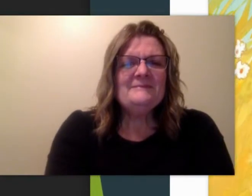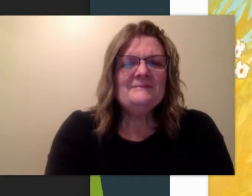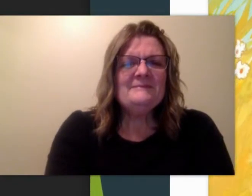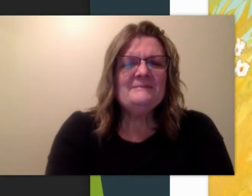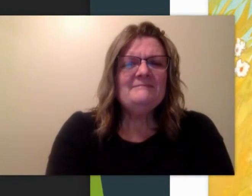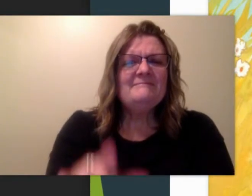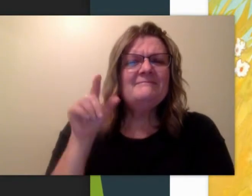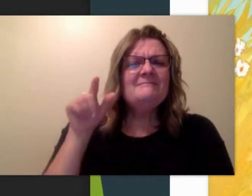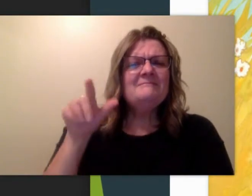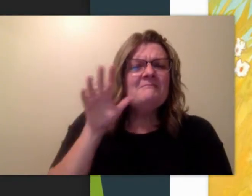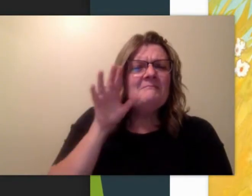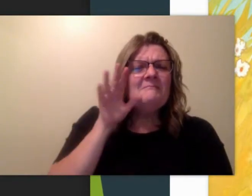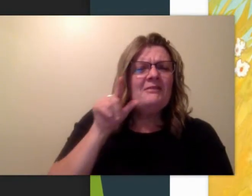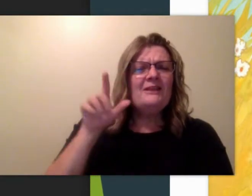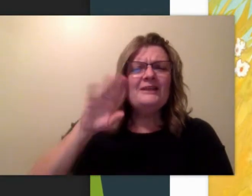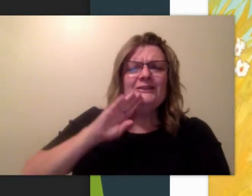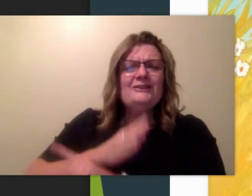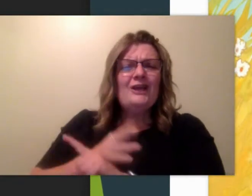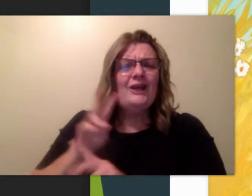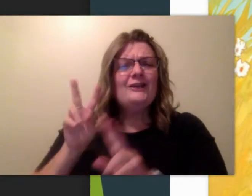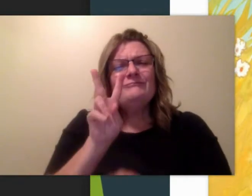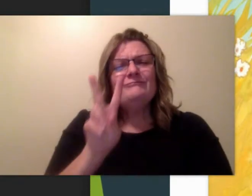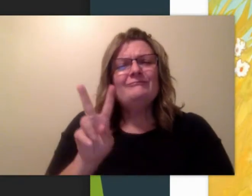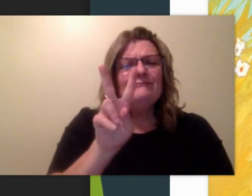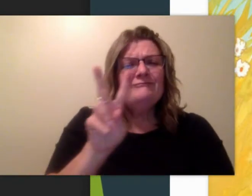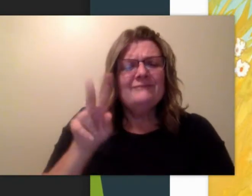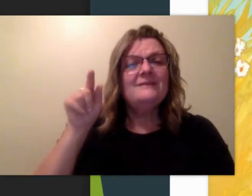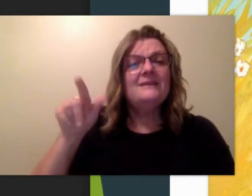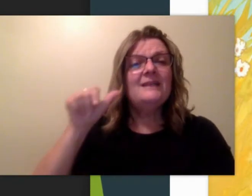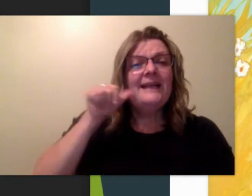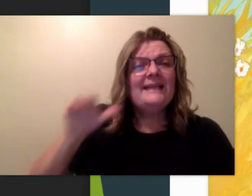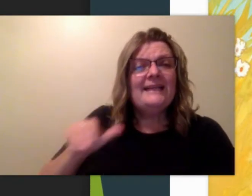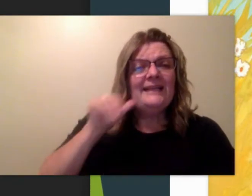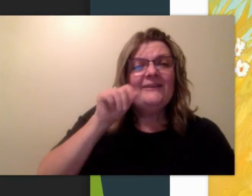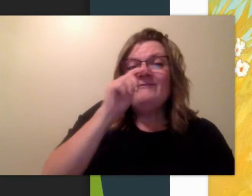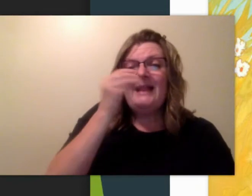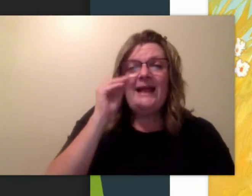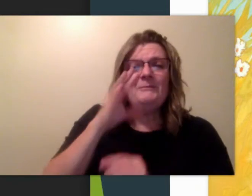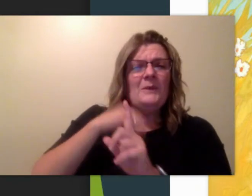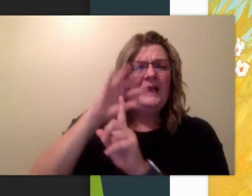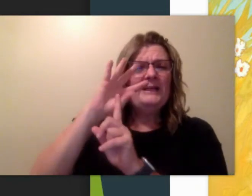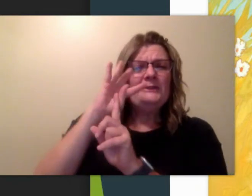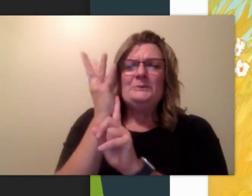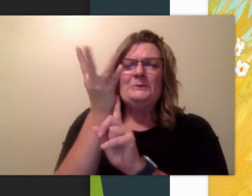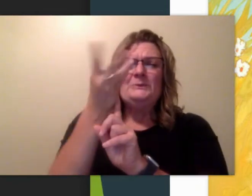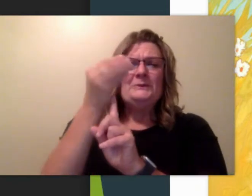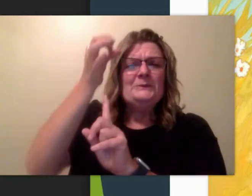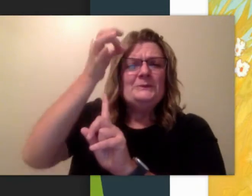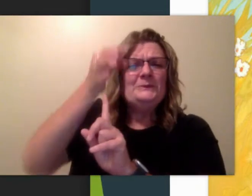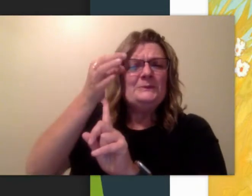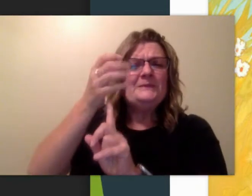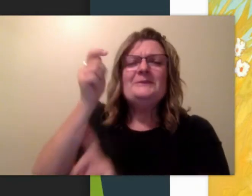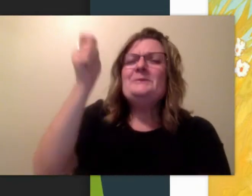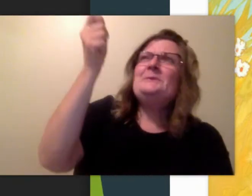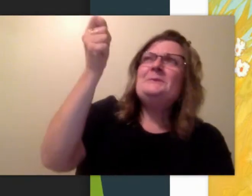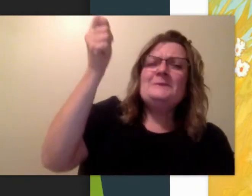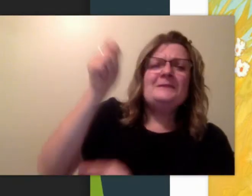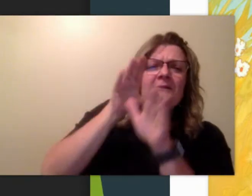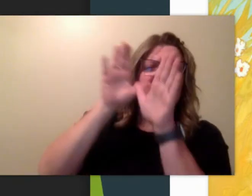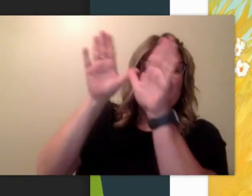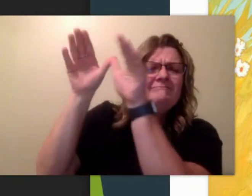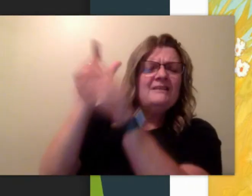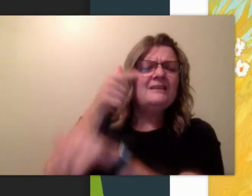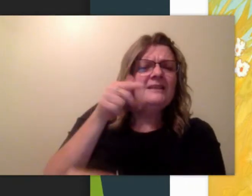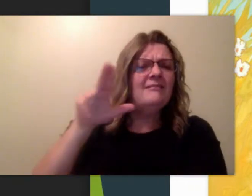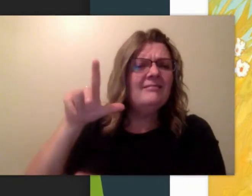There's mom and her daughter walking down to the beach, through all of the flowers. Like she's holding one up to the